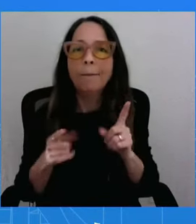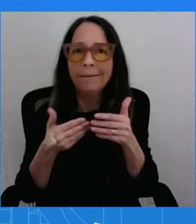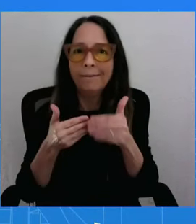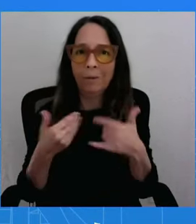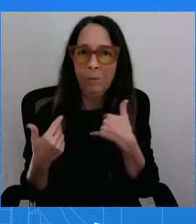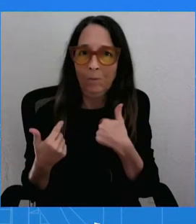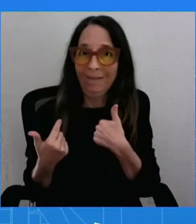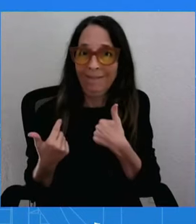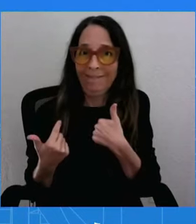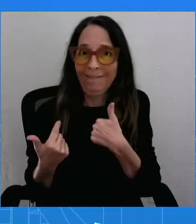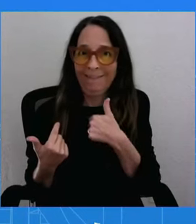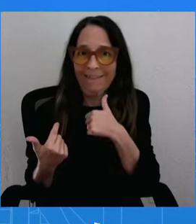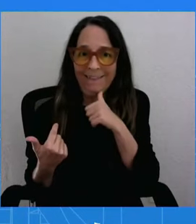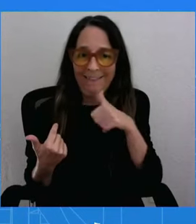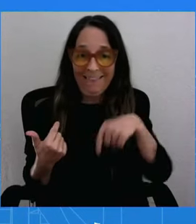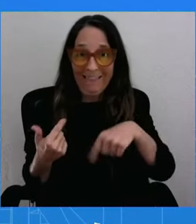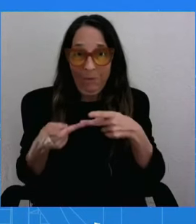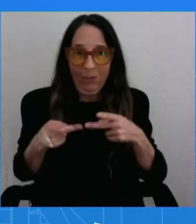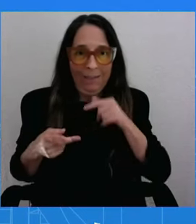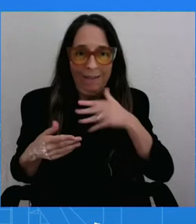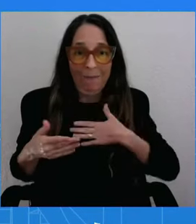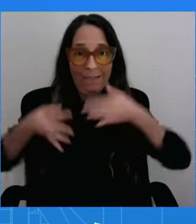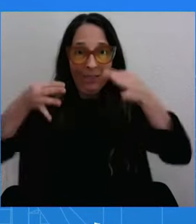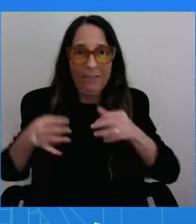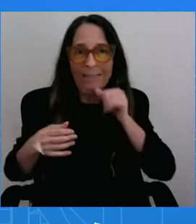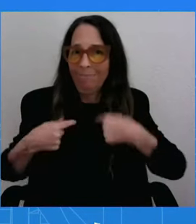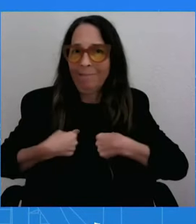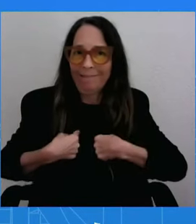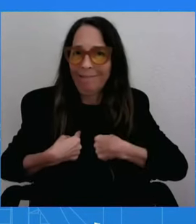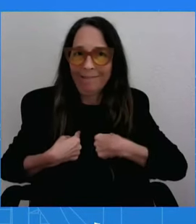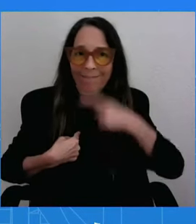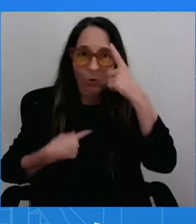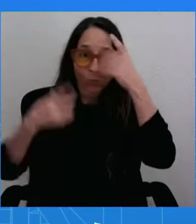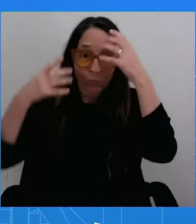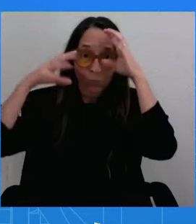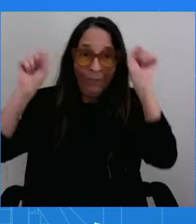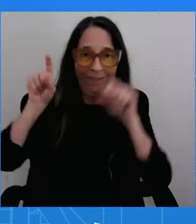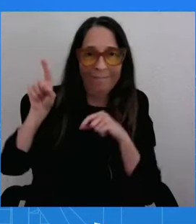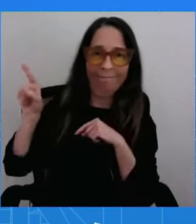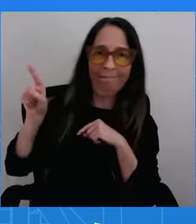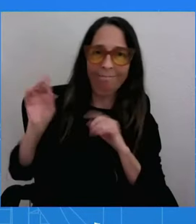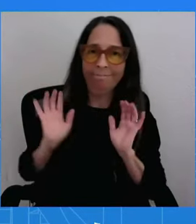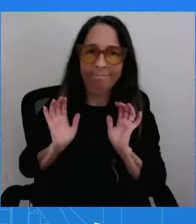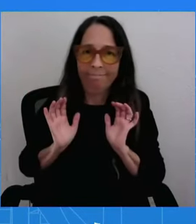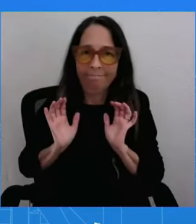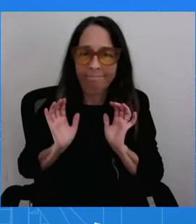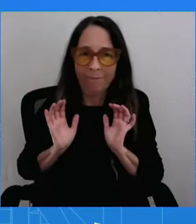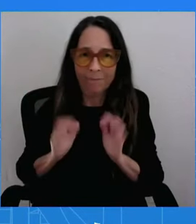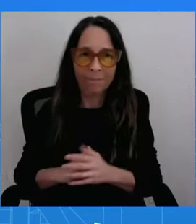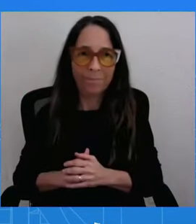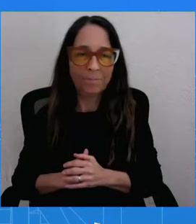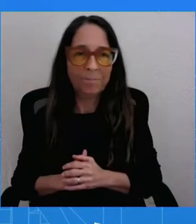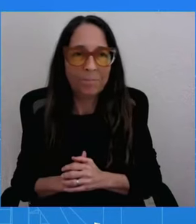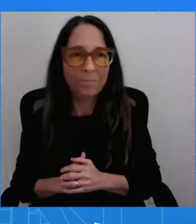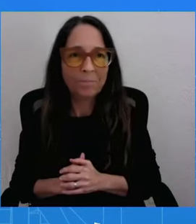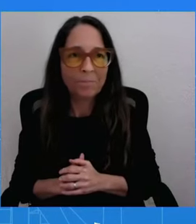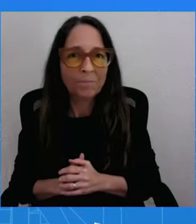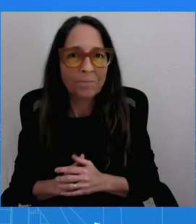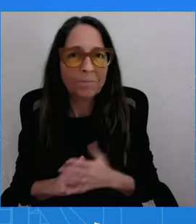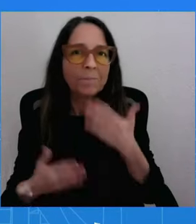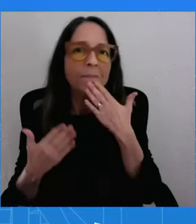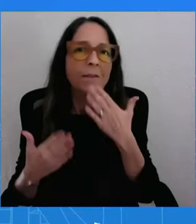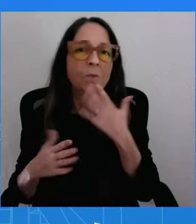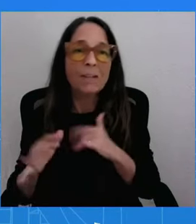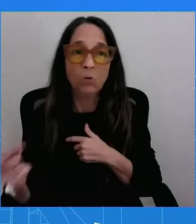down decision space for the president in terms of options that might be available to him. Thanks so much. Just to put a finer point on Jeff's